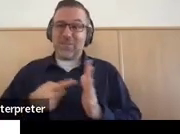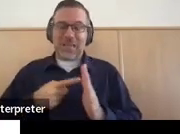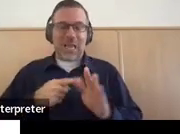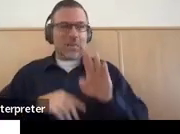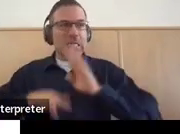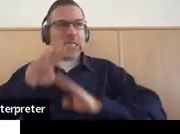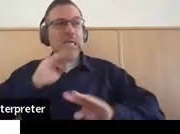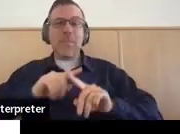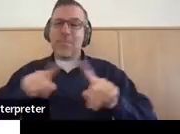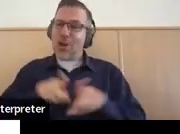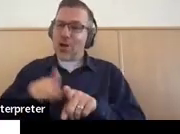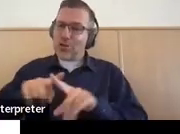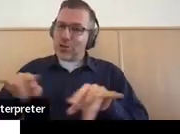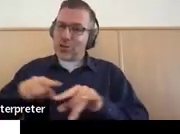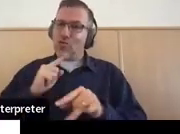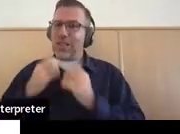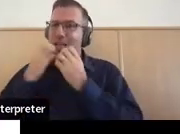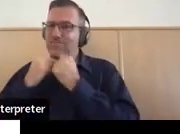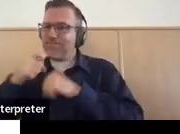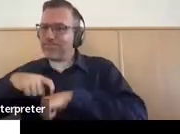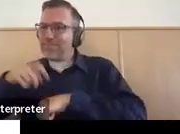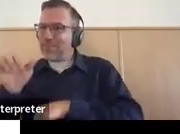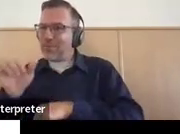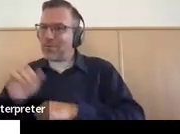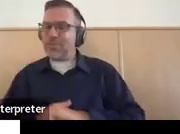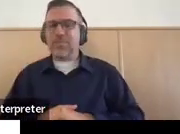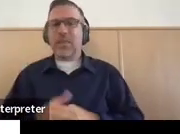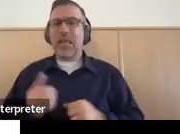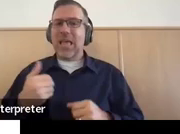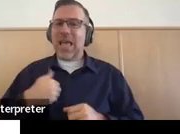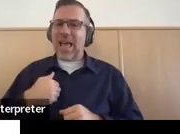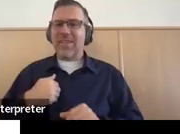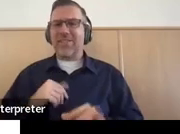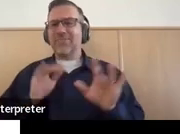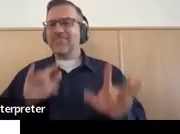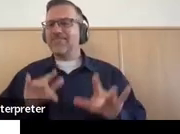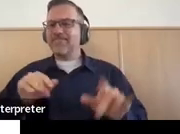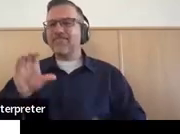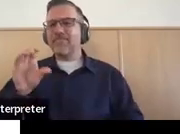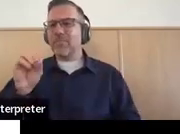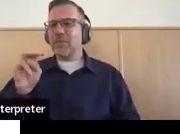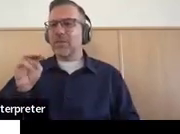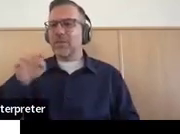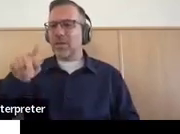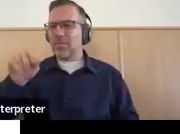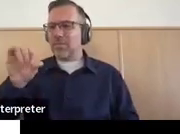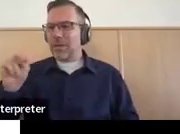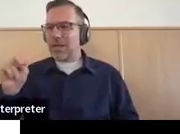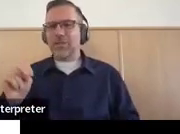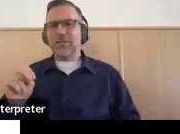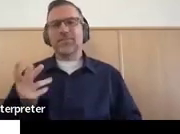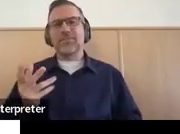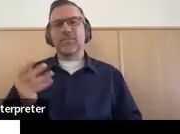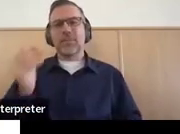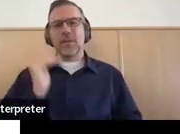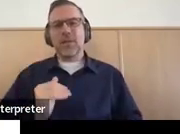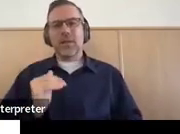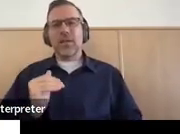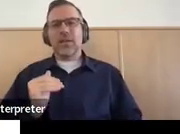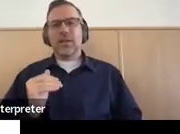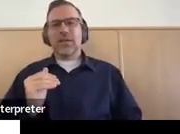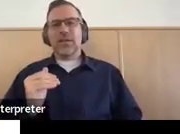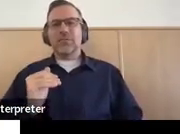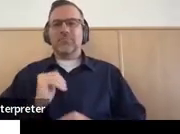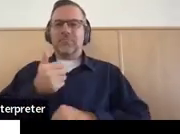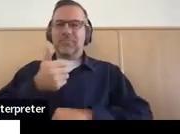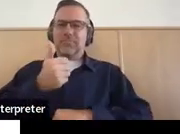pretty special. So living with compassion, finding a way to give back, simplifying life and setting daily goals.